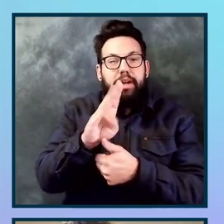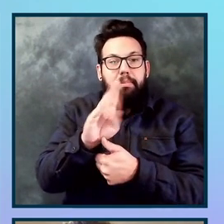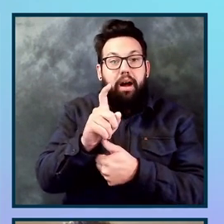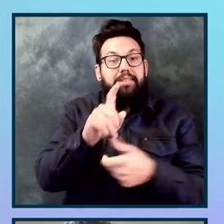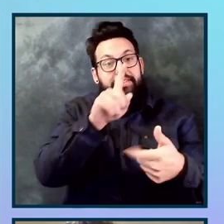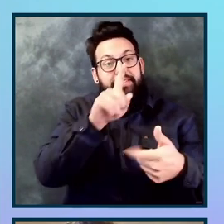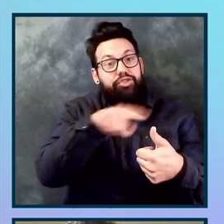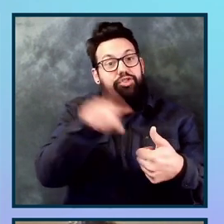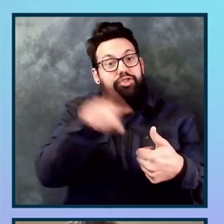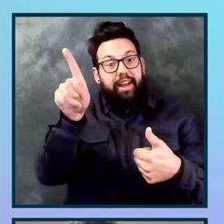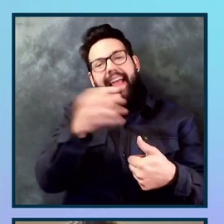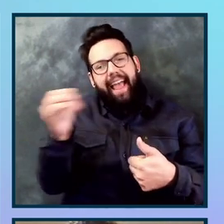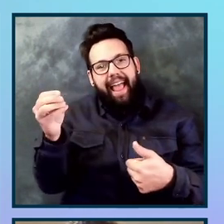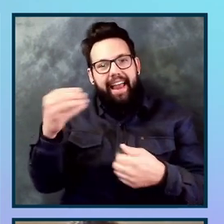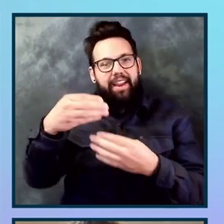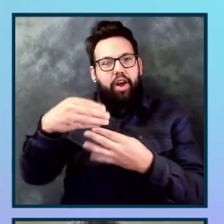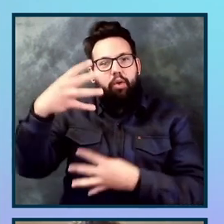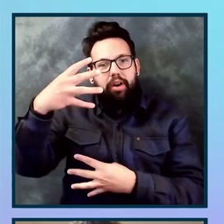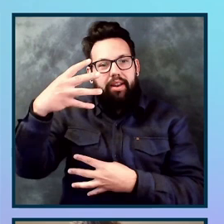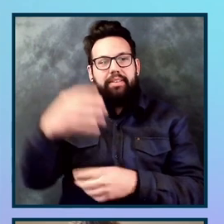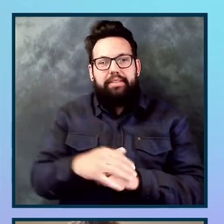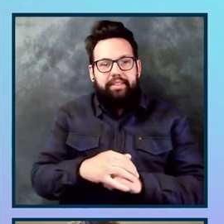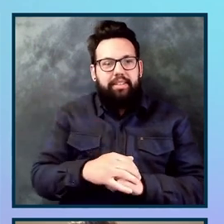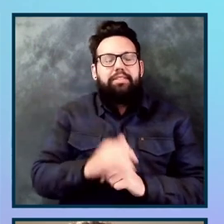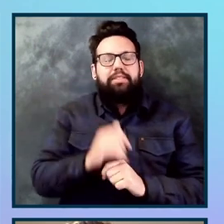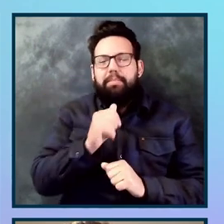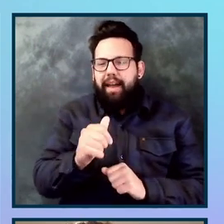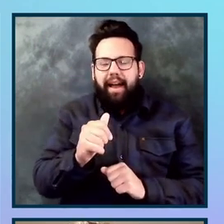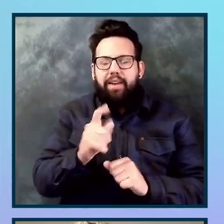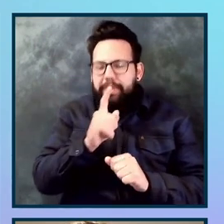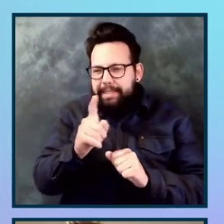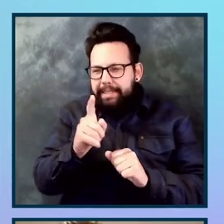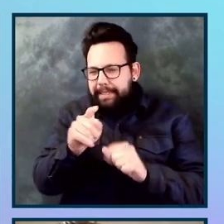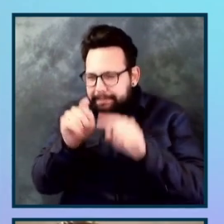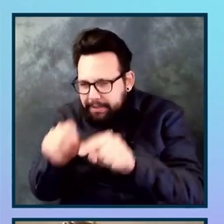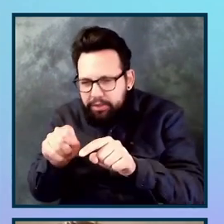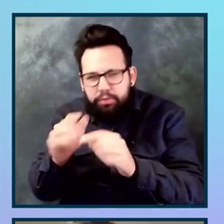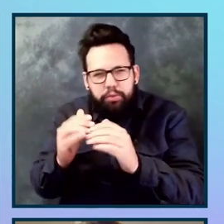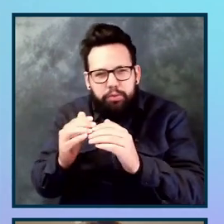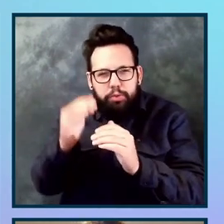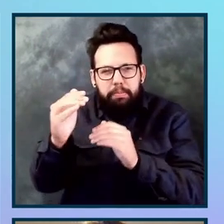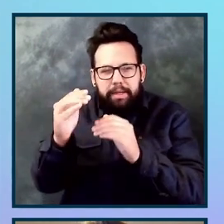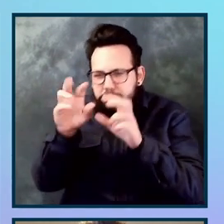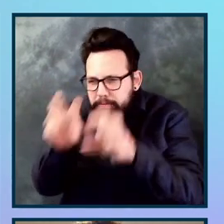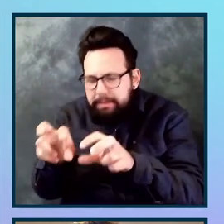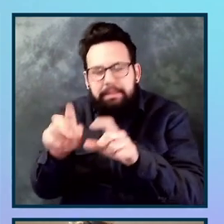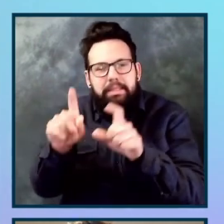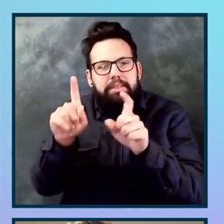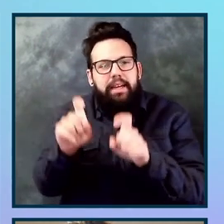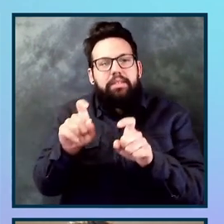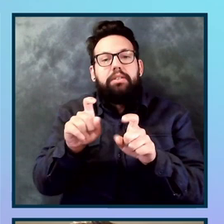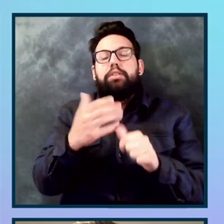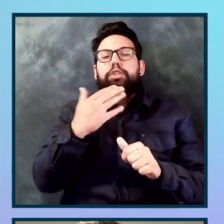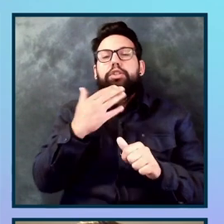focus too much on the actual tests, uh, like the runner or anything. Um, just a really cool pro tip for you. Um,